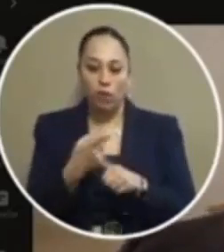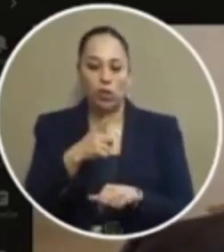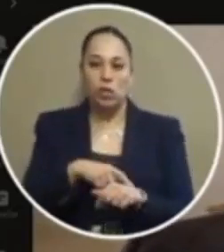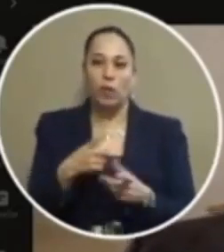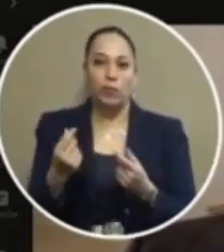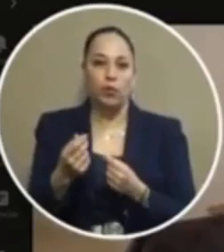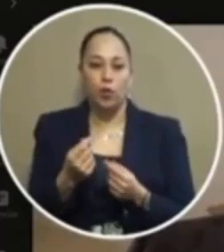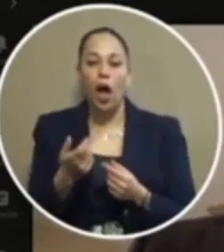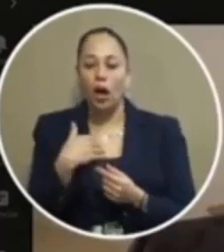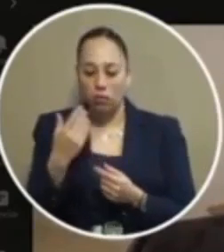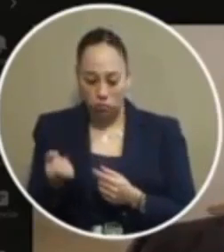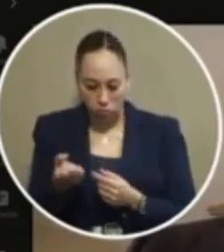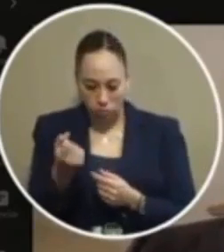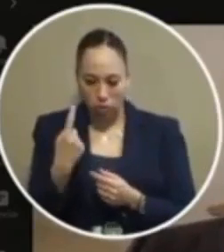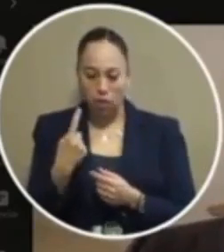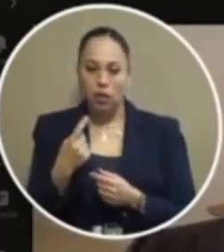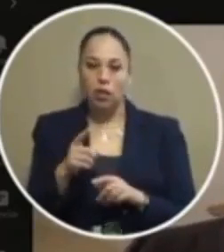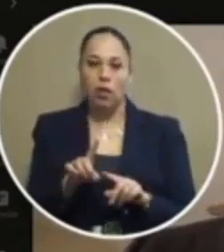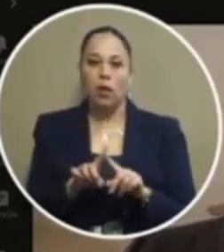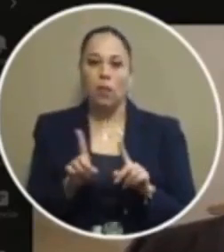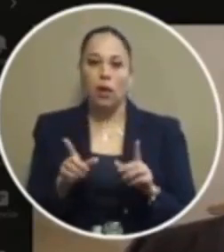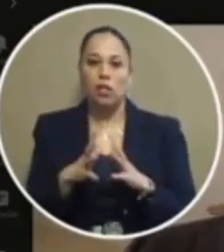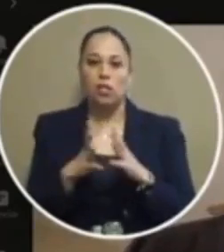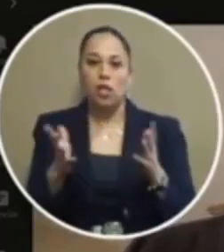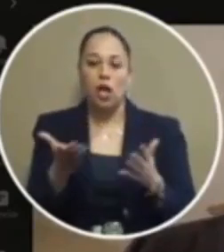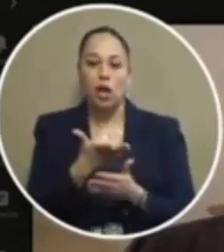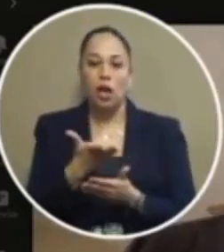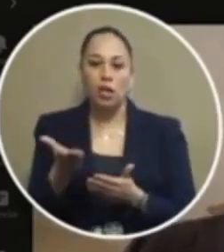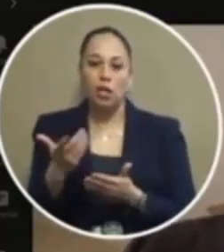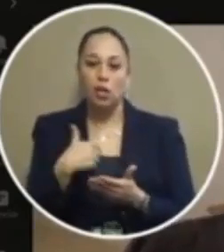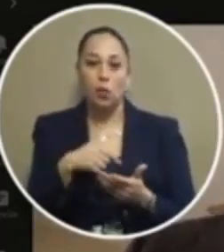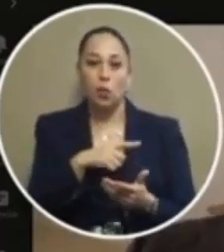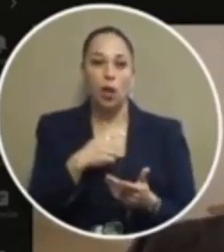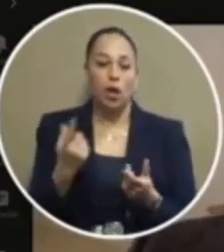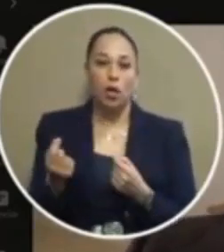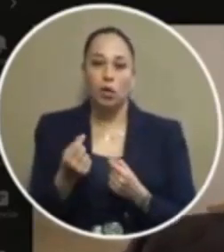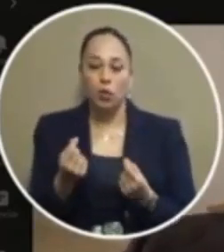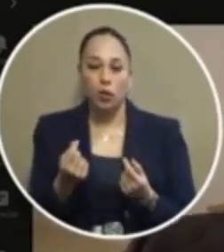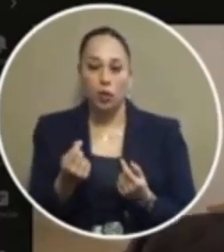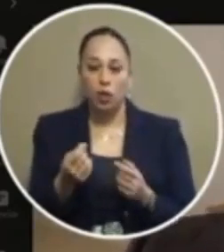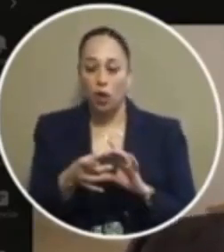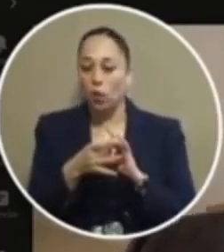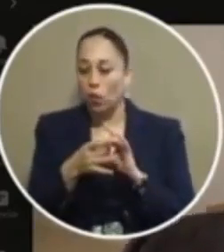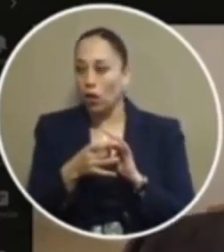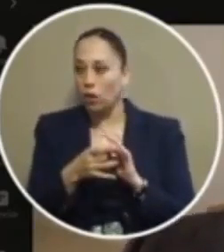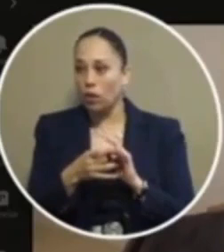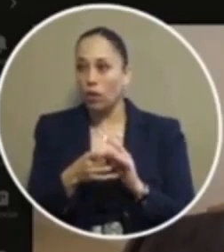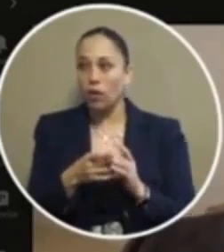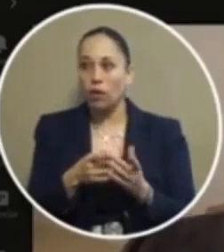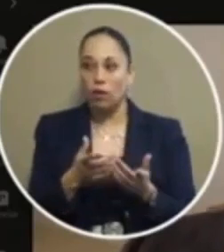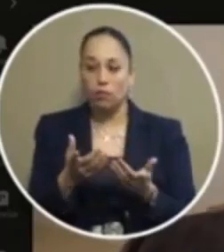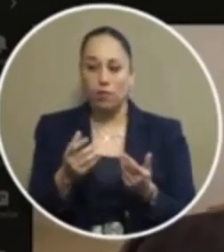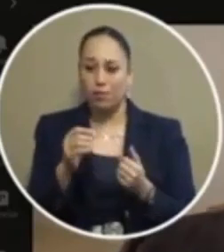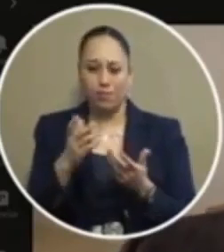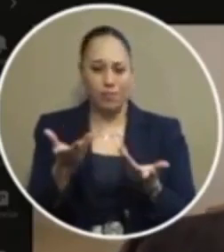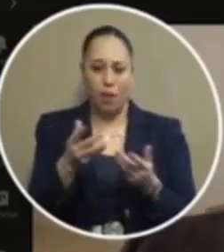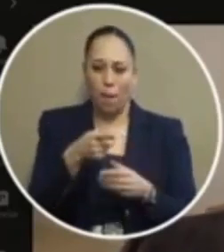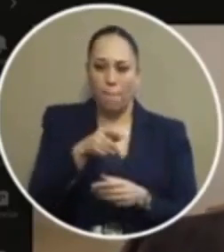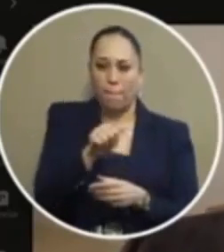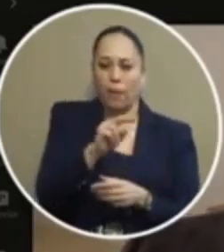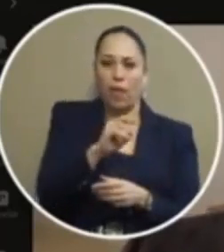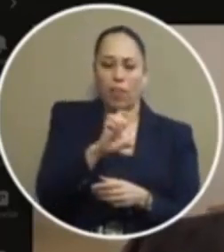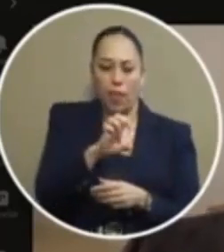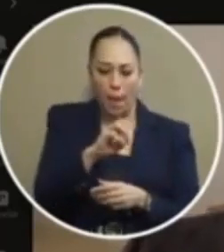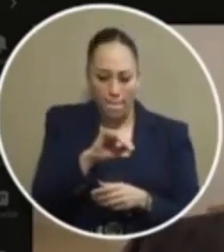it i get it and but but but there's a lot of things that we're doing relative even aside the pandemic this is a lot of